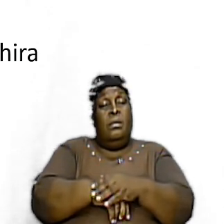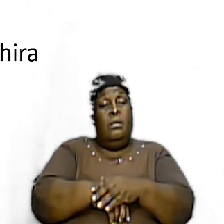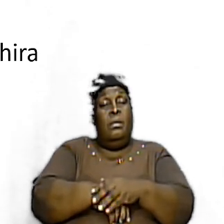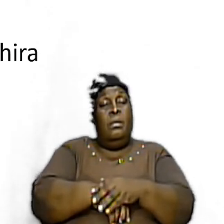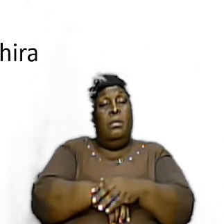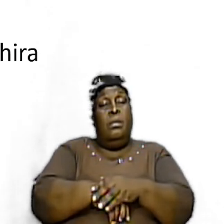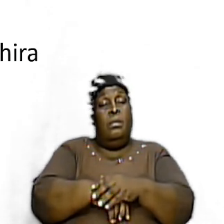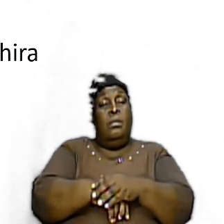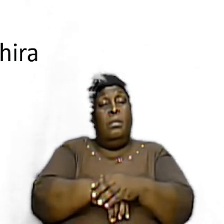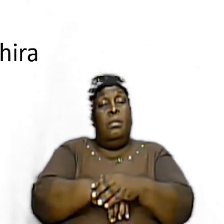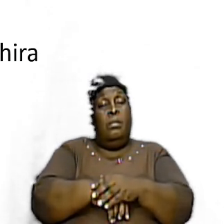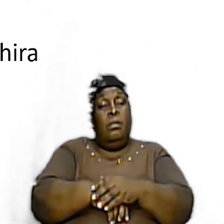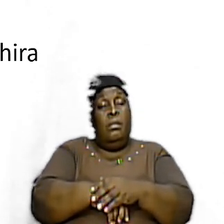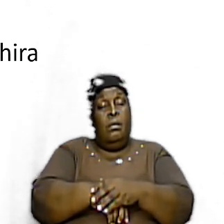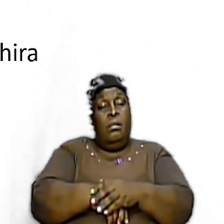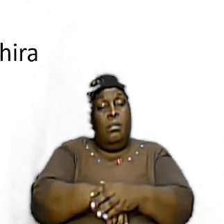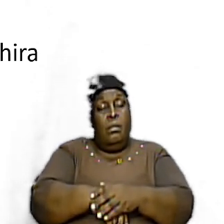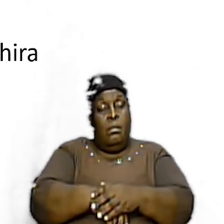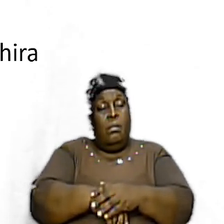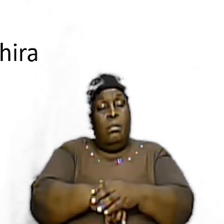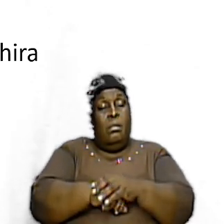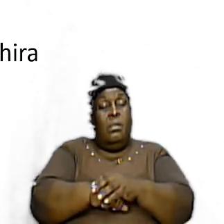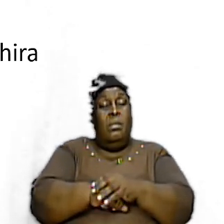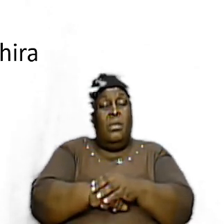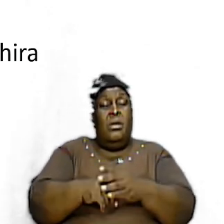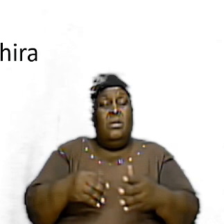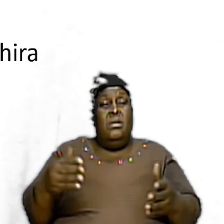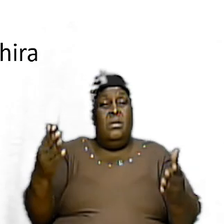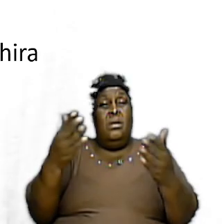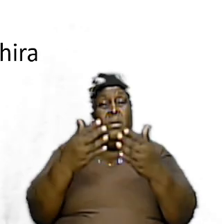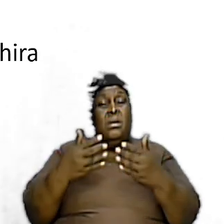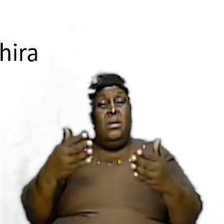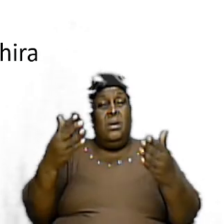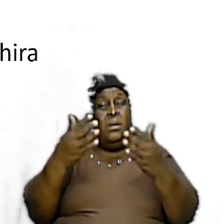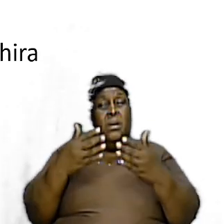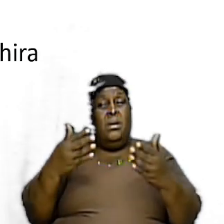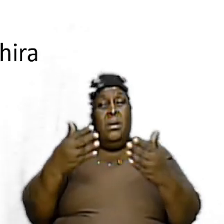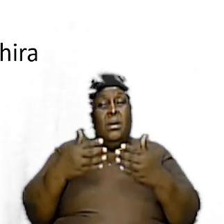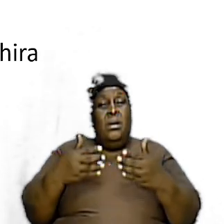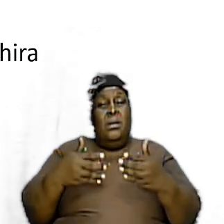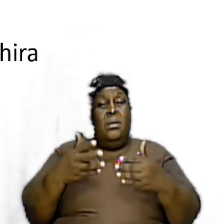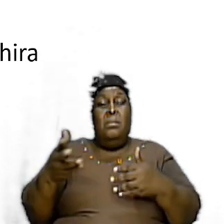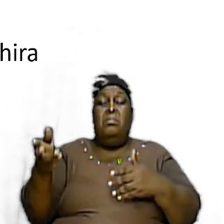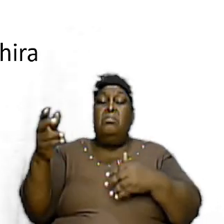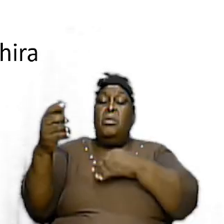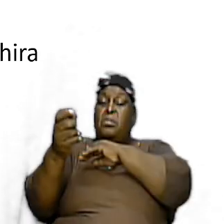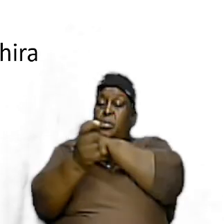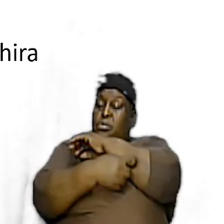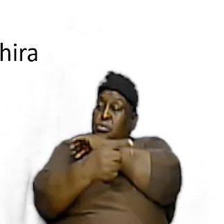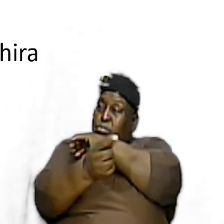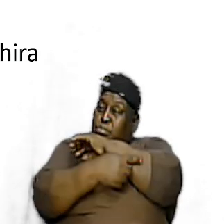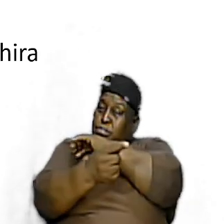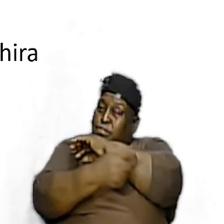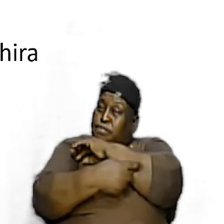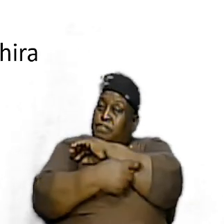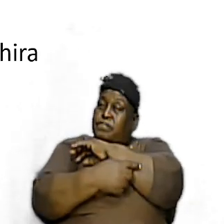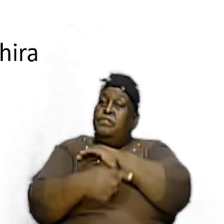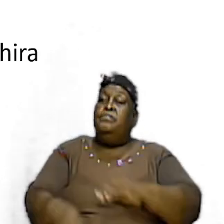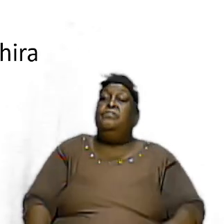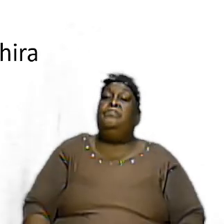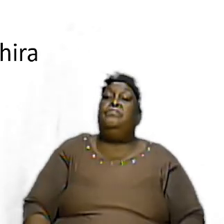plan were not adhered to there were consequences now